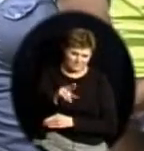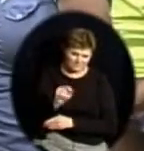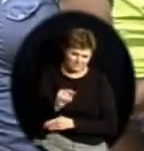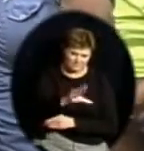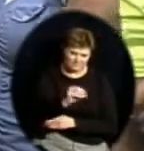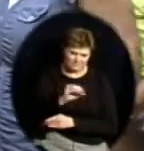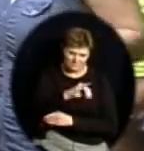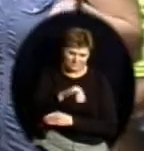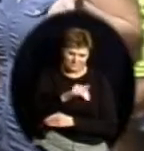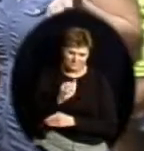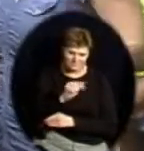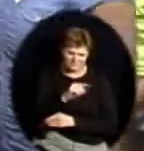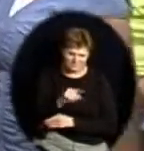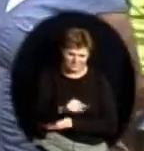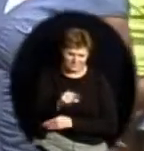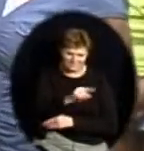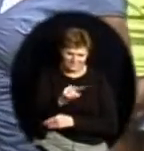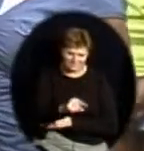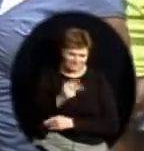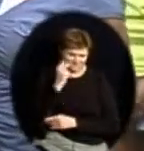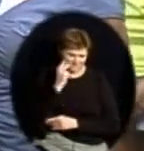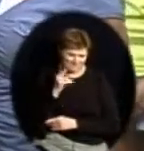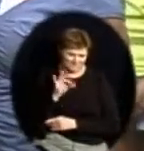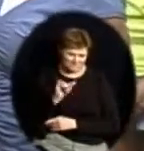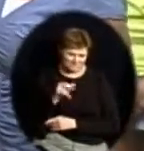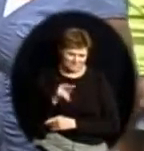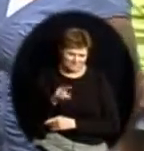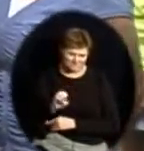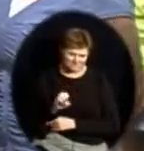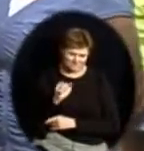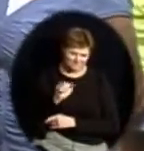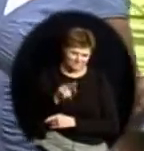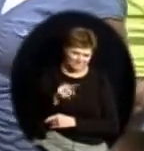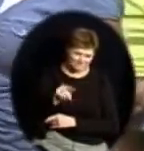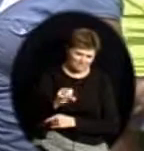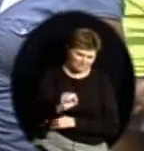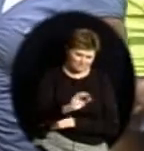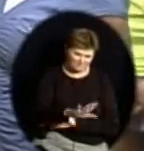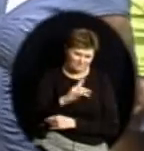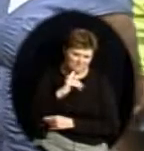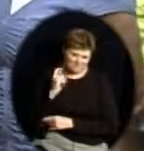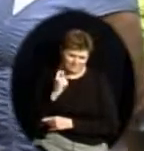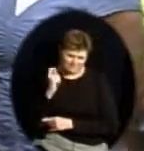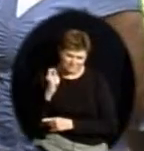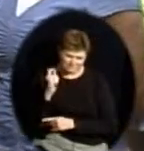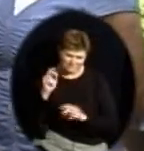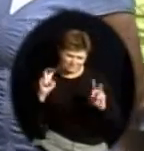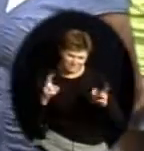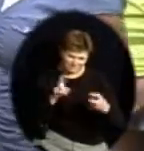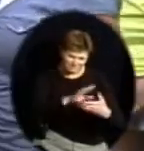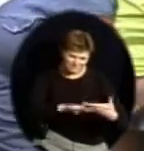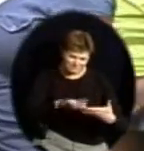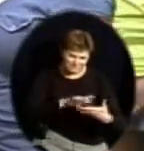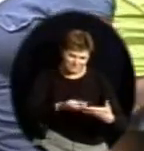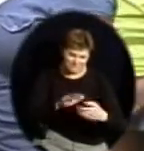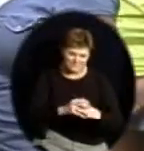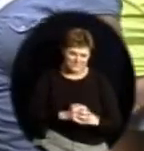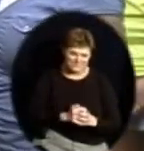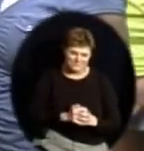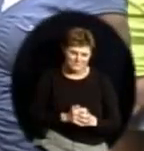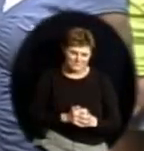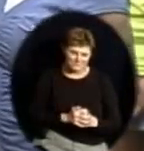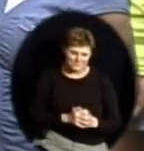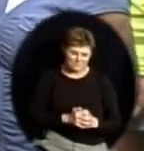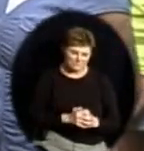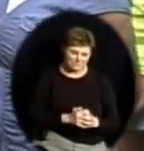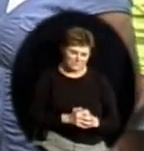area of interest and passion. She maintains a high GPA and is taking an advanced English placement class this year, beginning